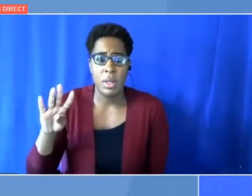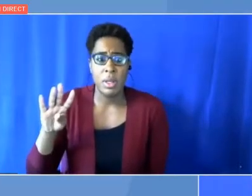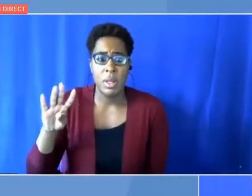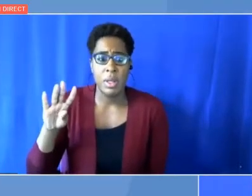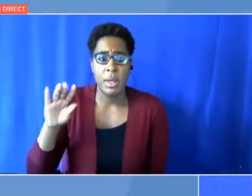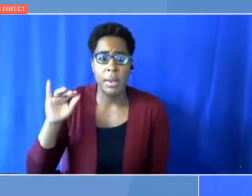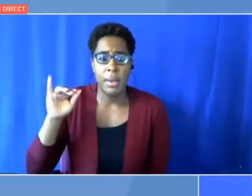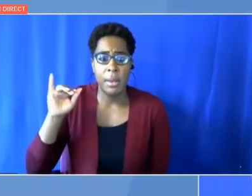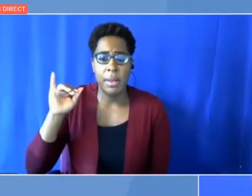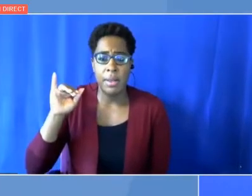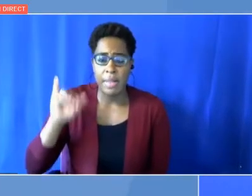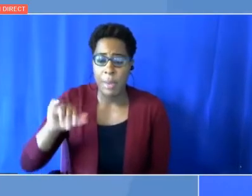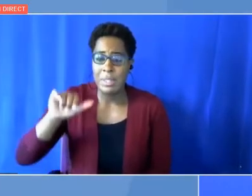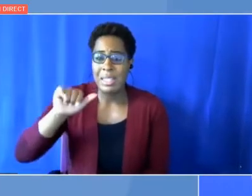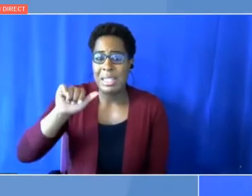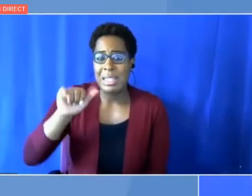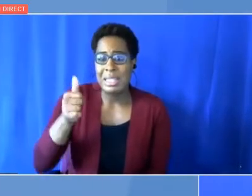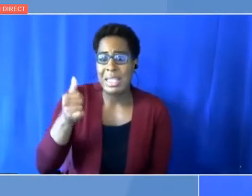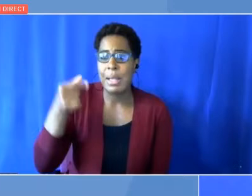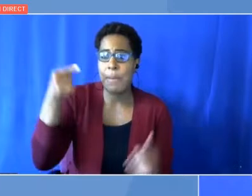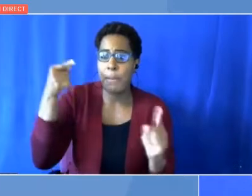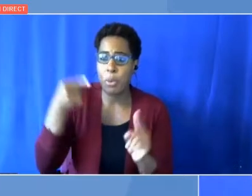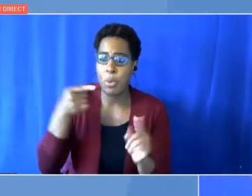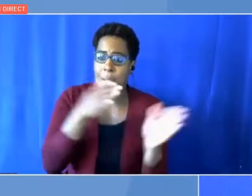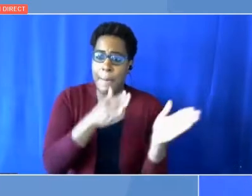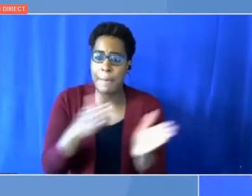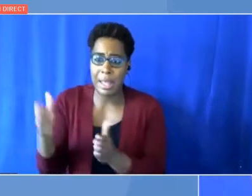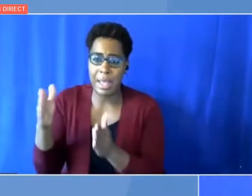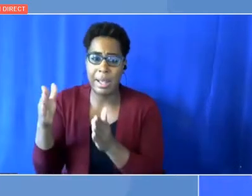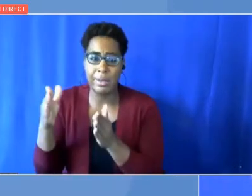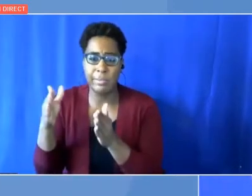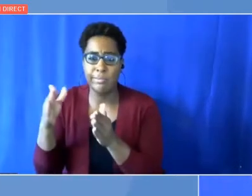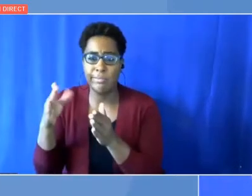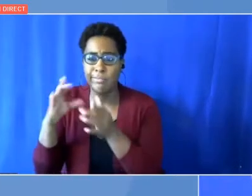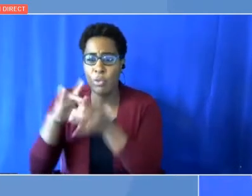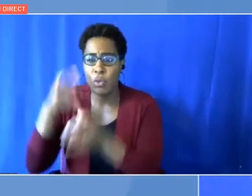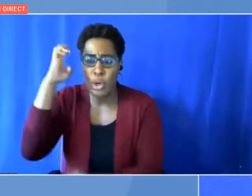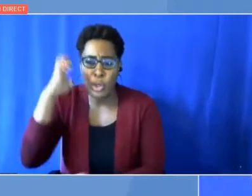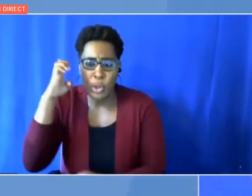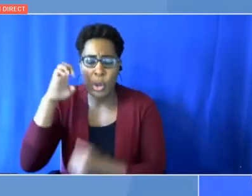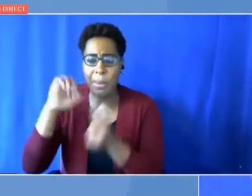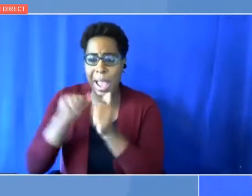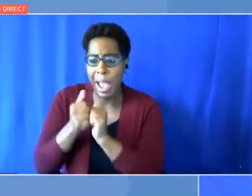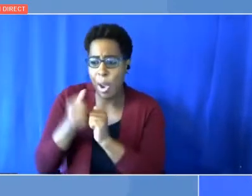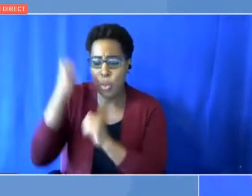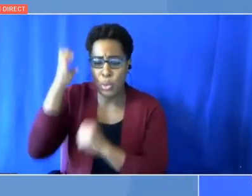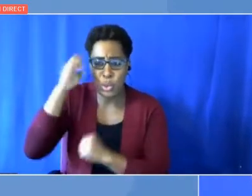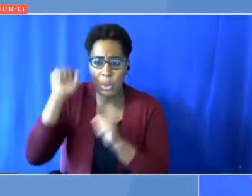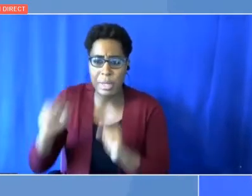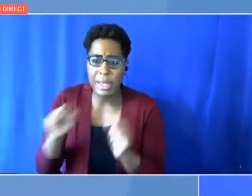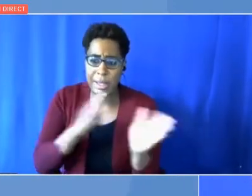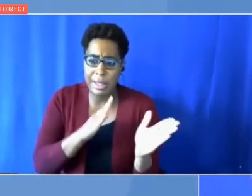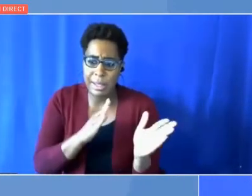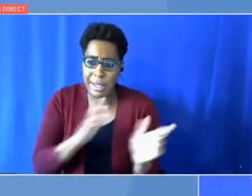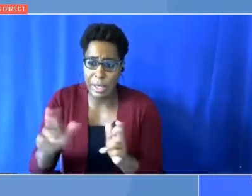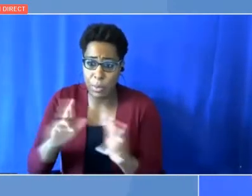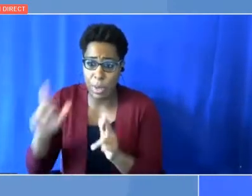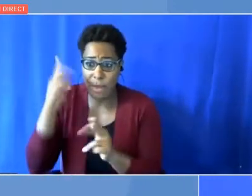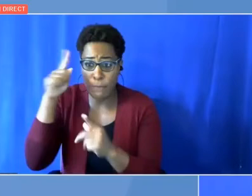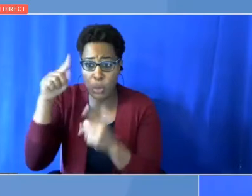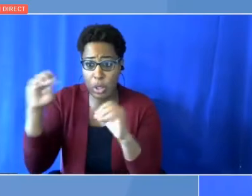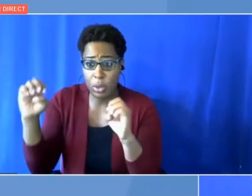10-point plan for Europe. But Europe needs to do to prepare itself for this winter. And as of today,